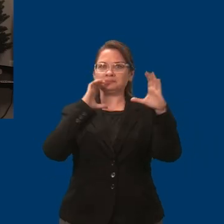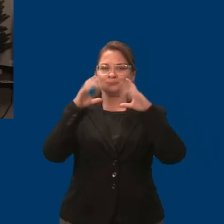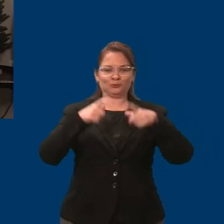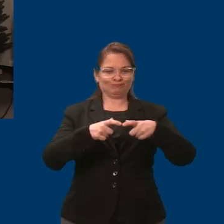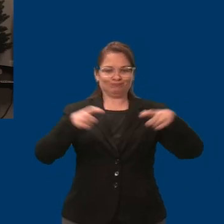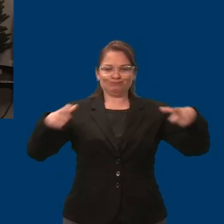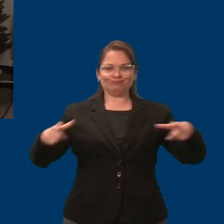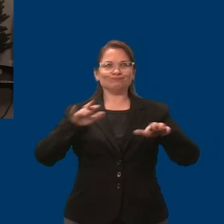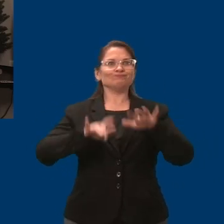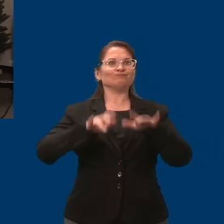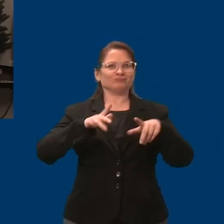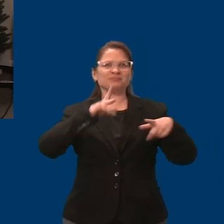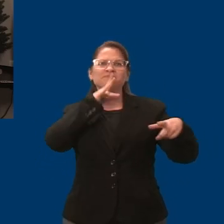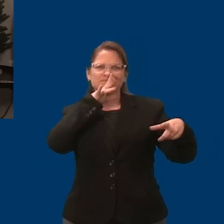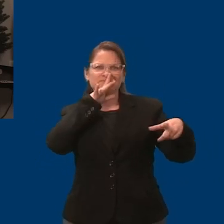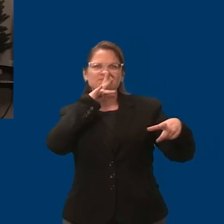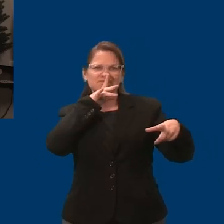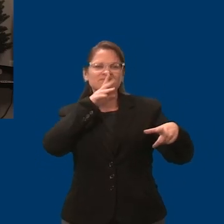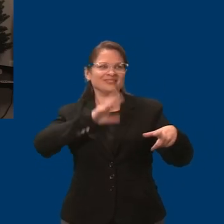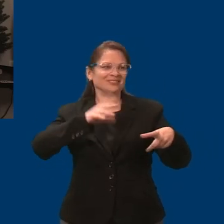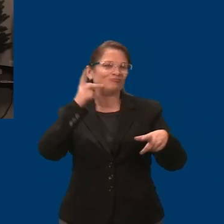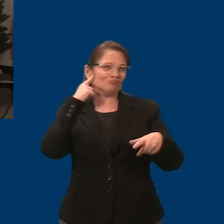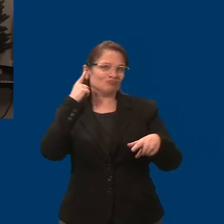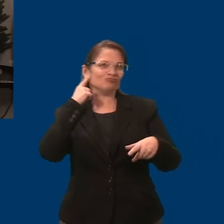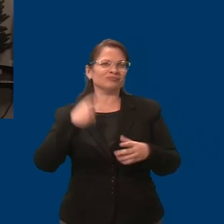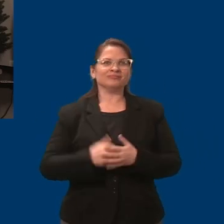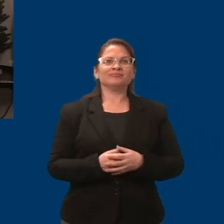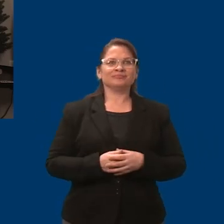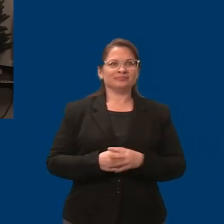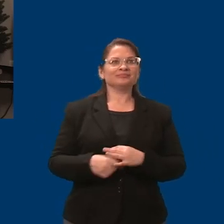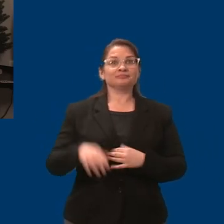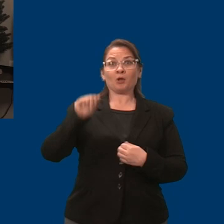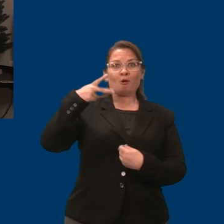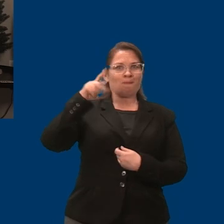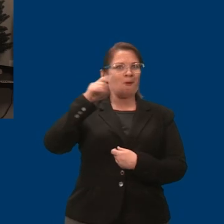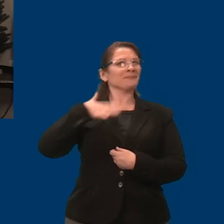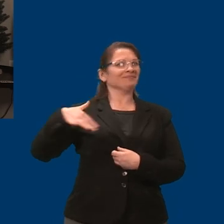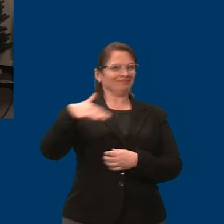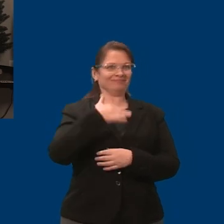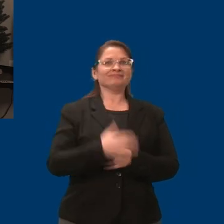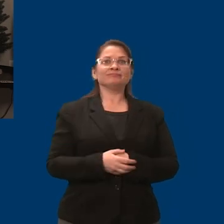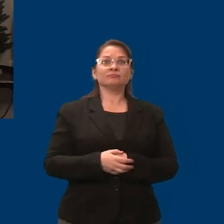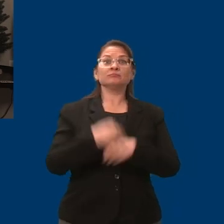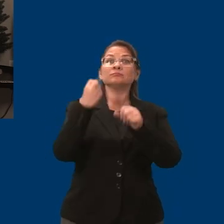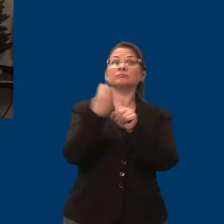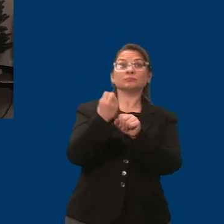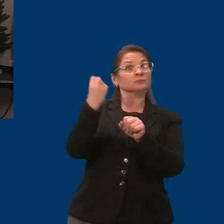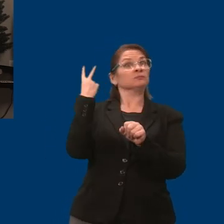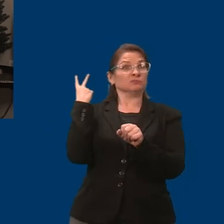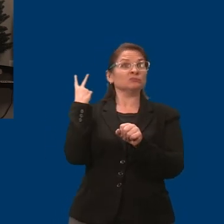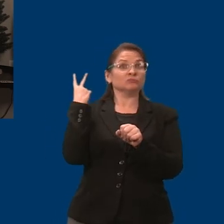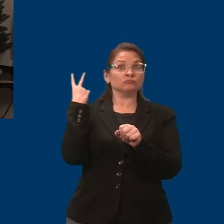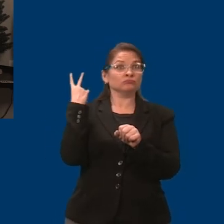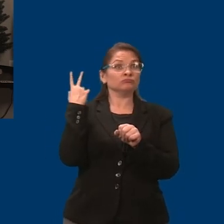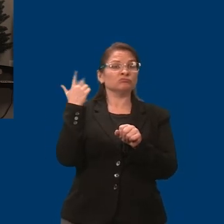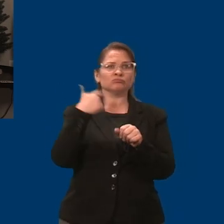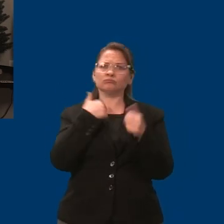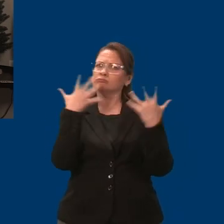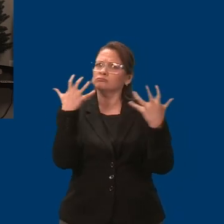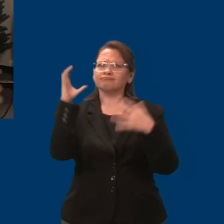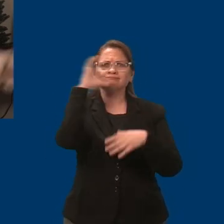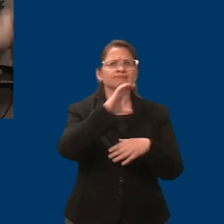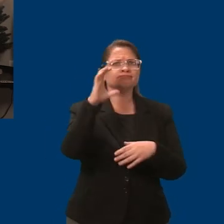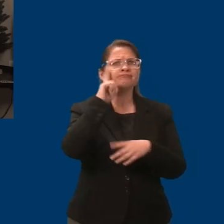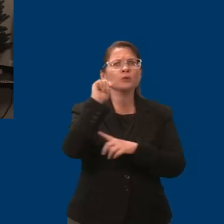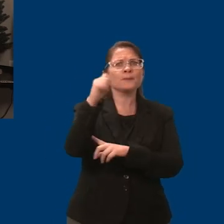my apartment. Two years ago, I started a quest to find an affordable wheelchair accessible apartment and